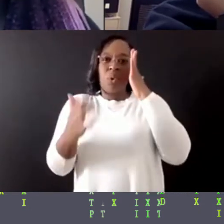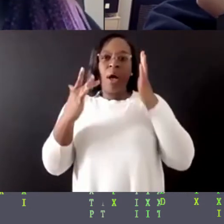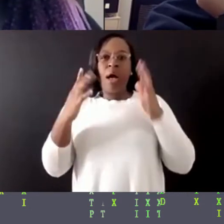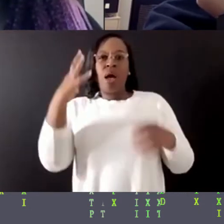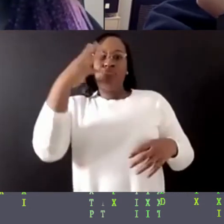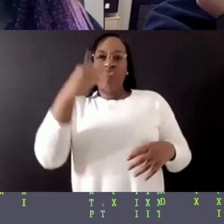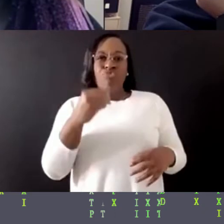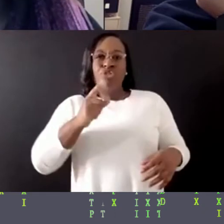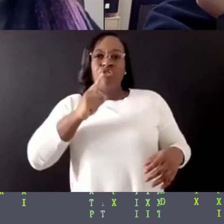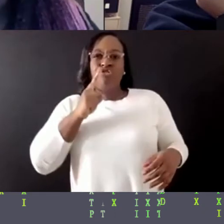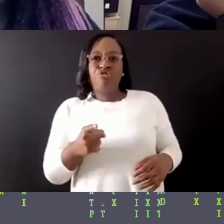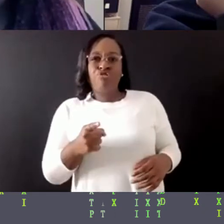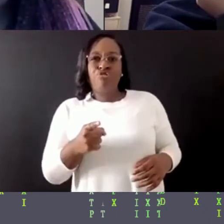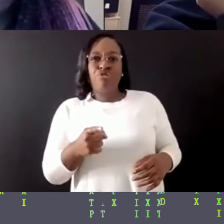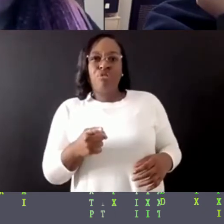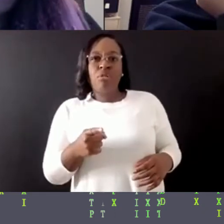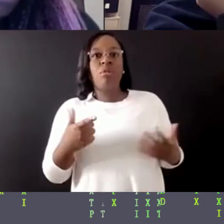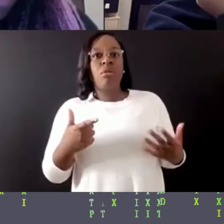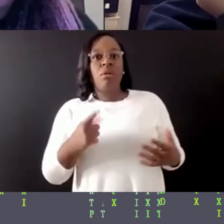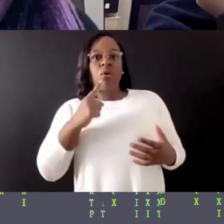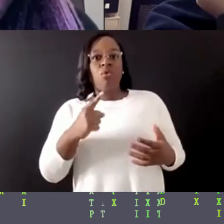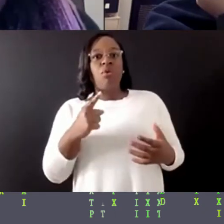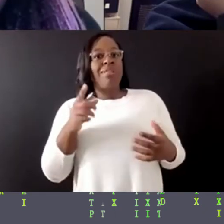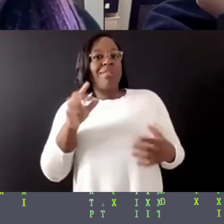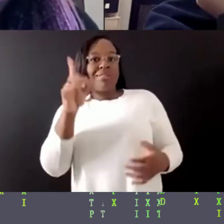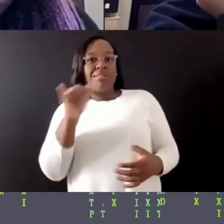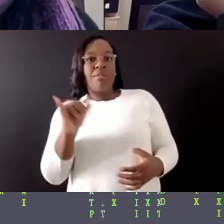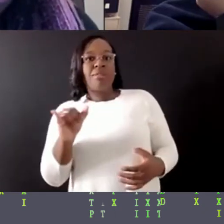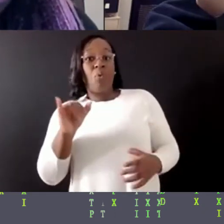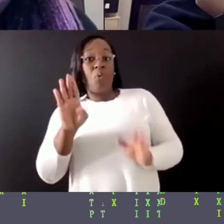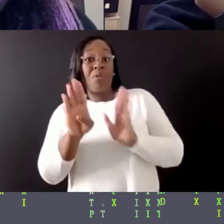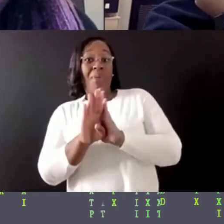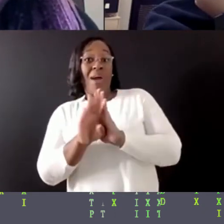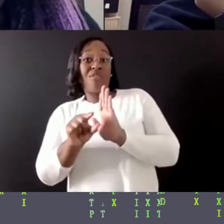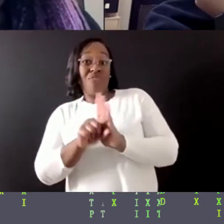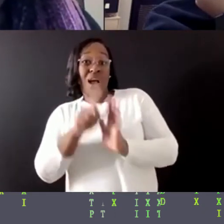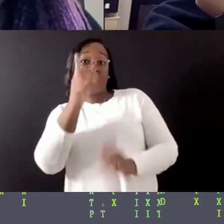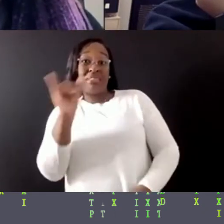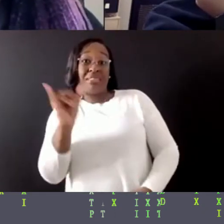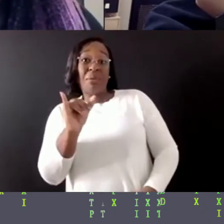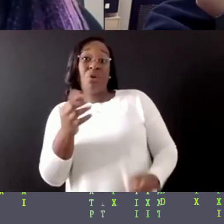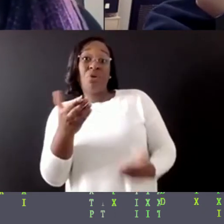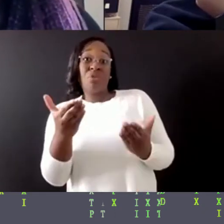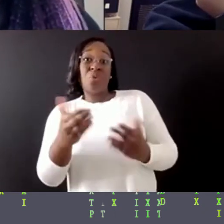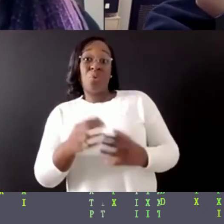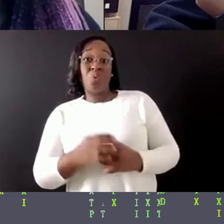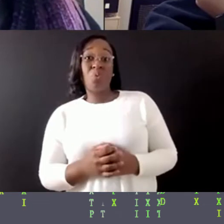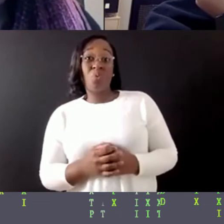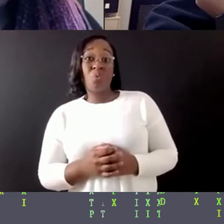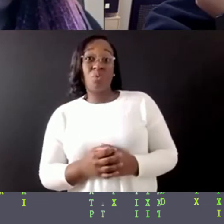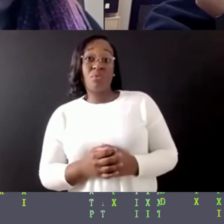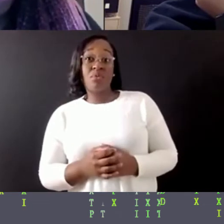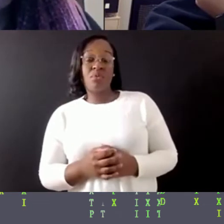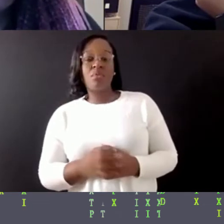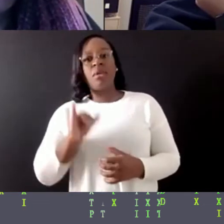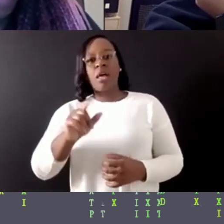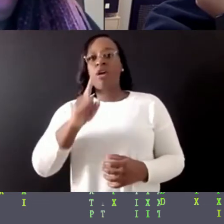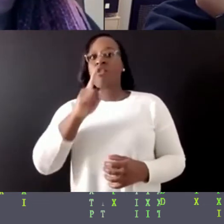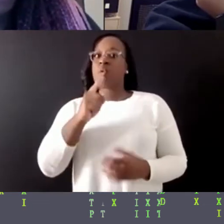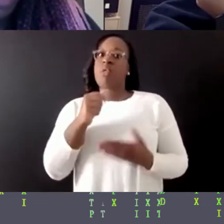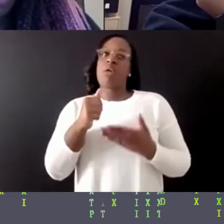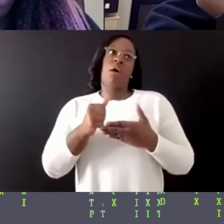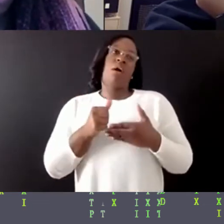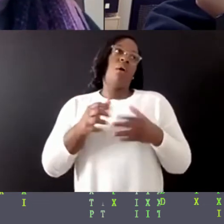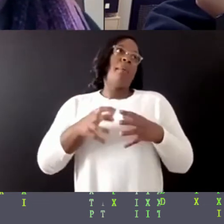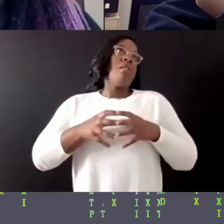is somebody with the same similar Black background as you. And that has really, really helped a lot